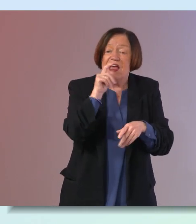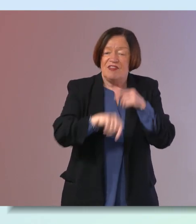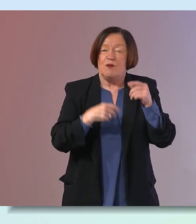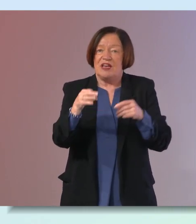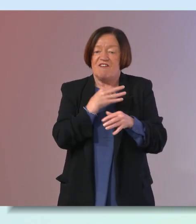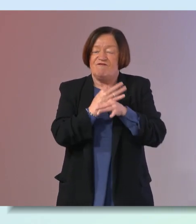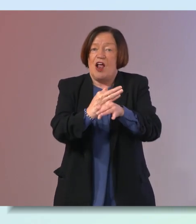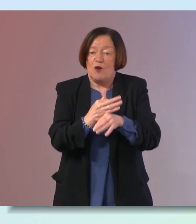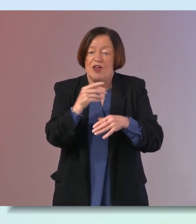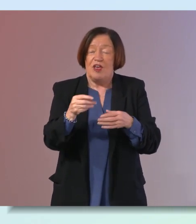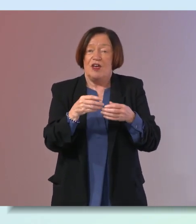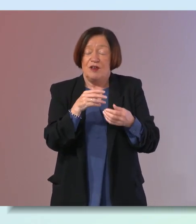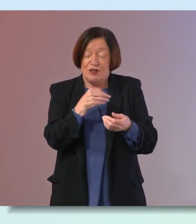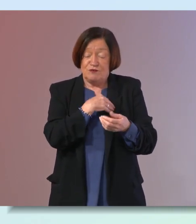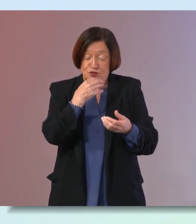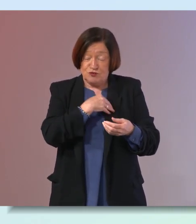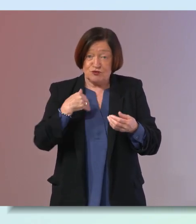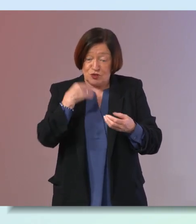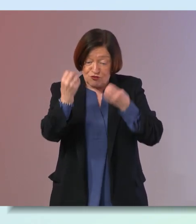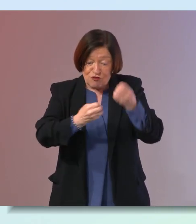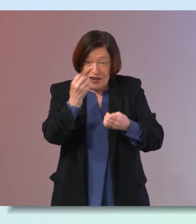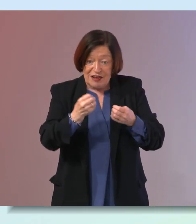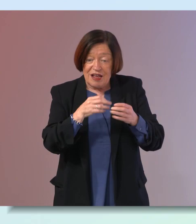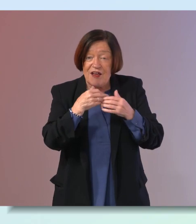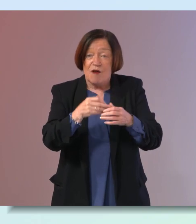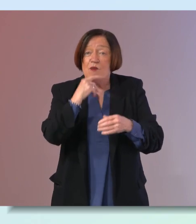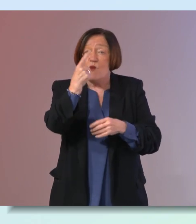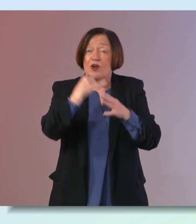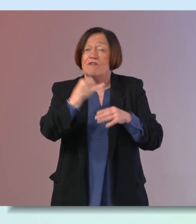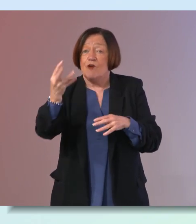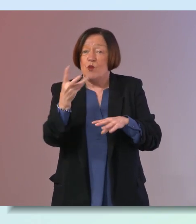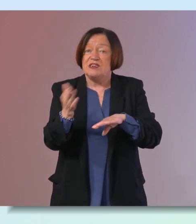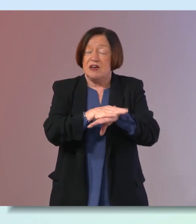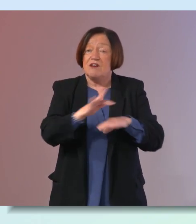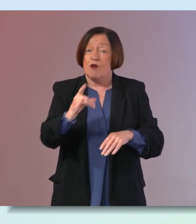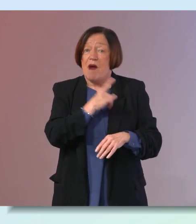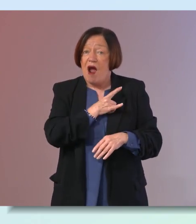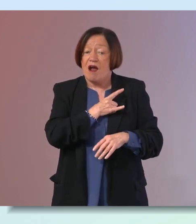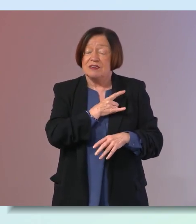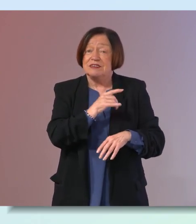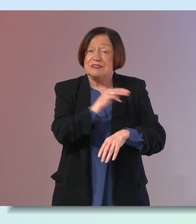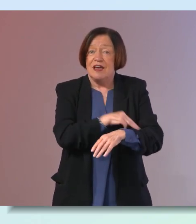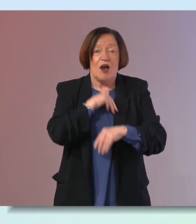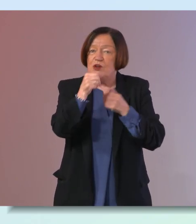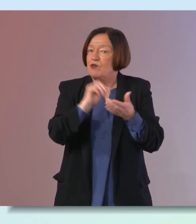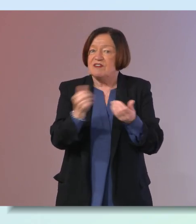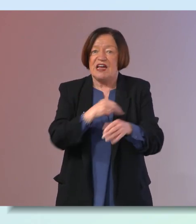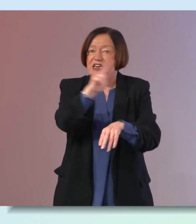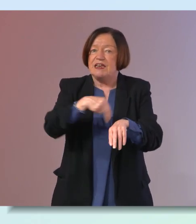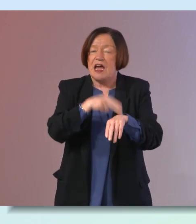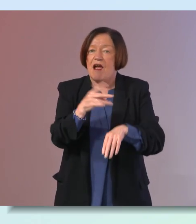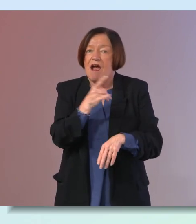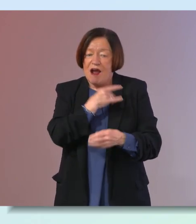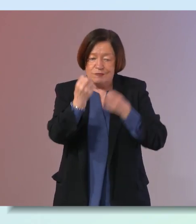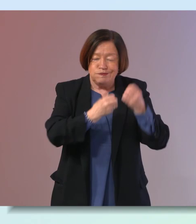get follow-up breast screening but one in four um irish women are going to die from heart disease and we don't have any national heart